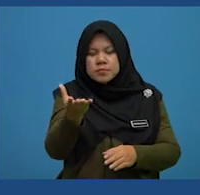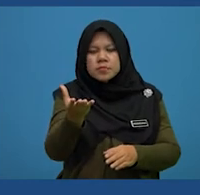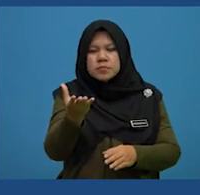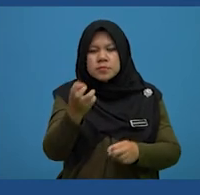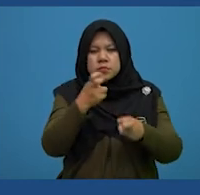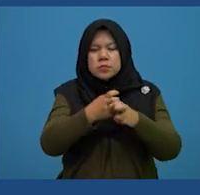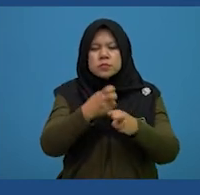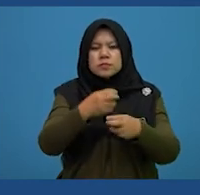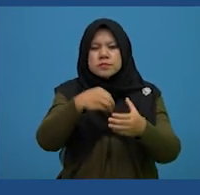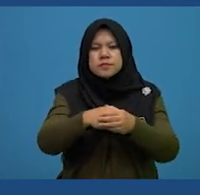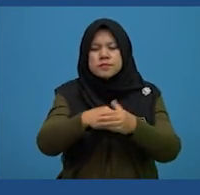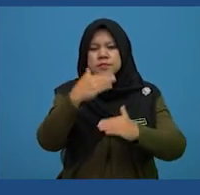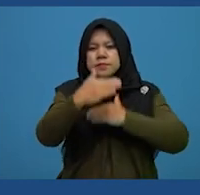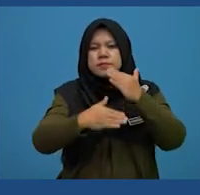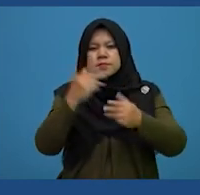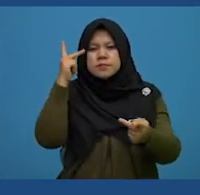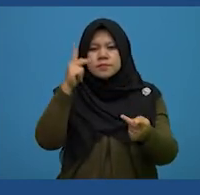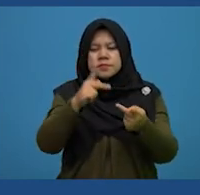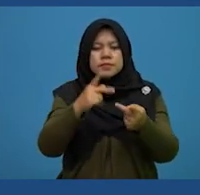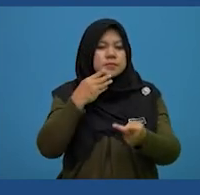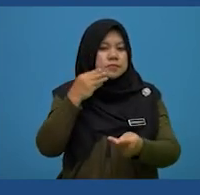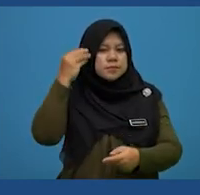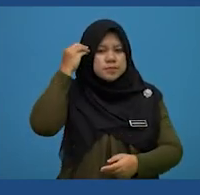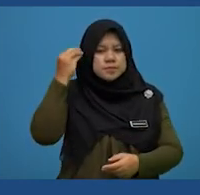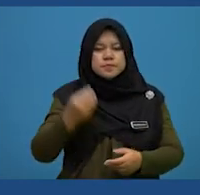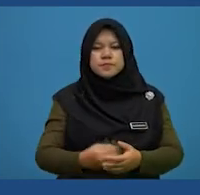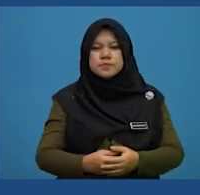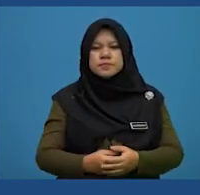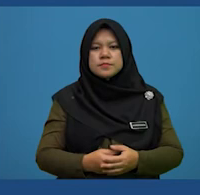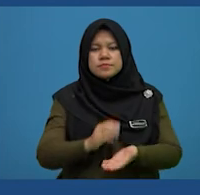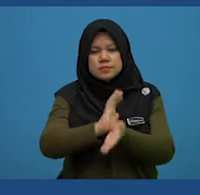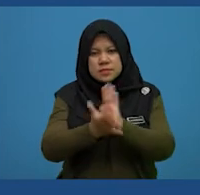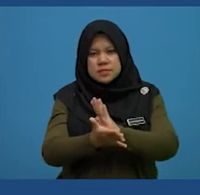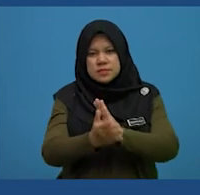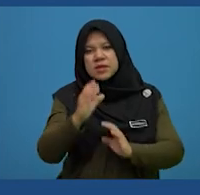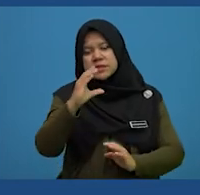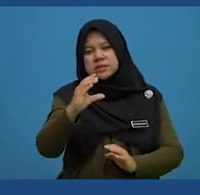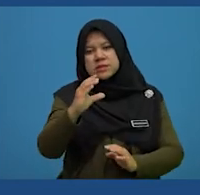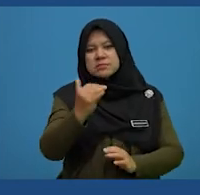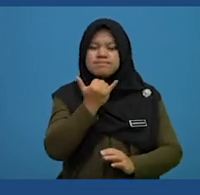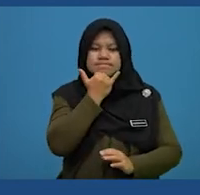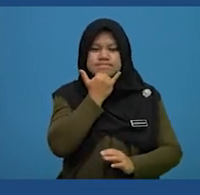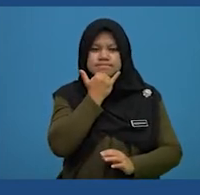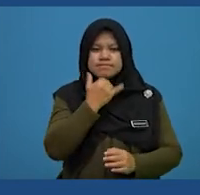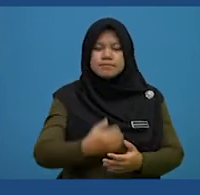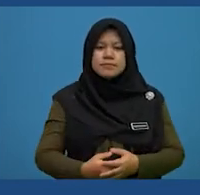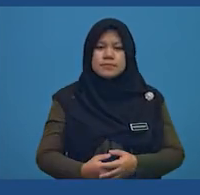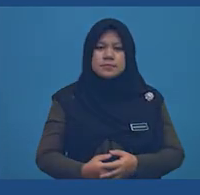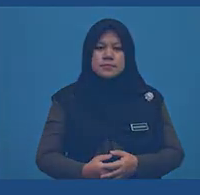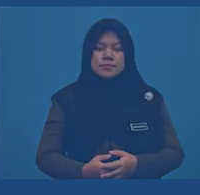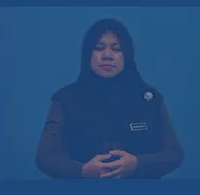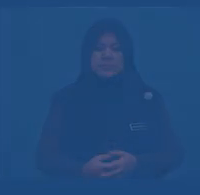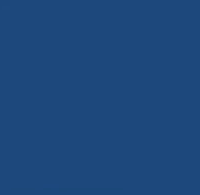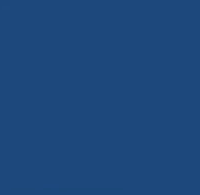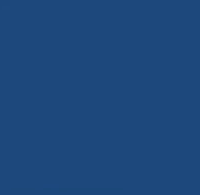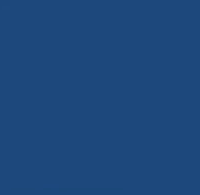the difficulties in building a perfect home. So, option C cannot be accepted.